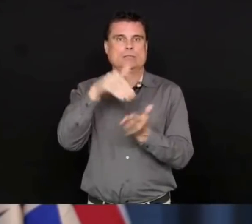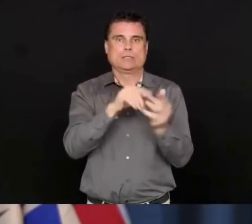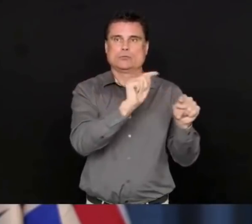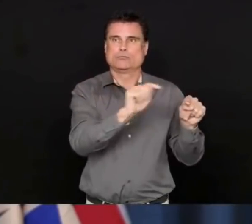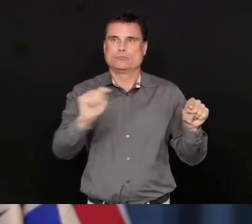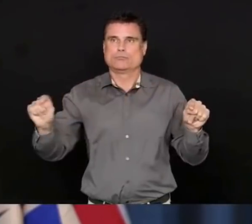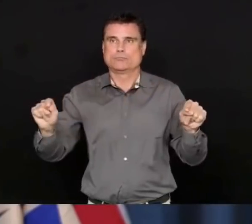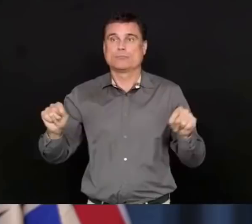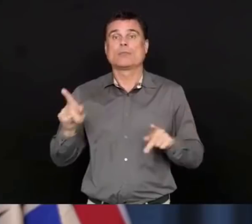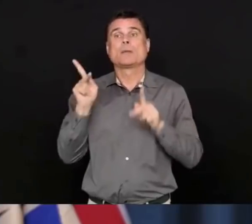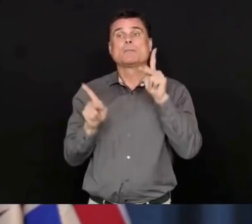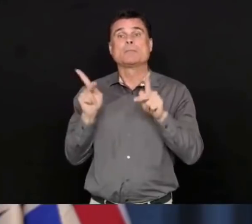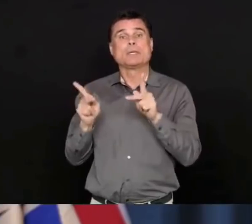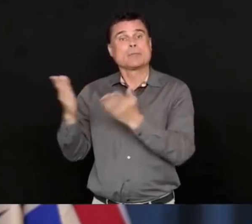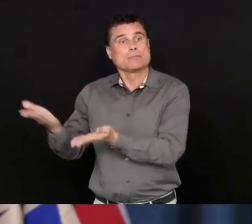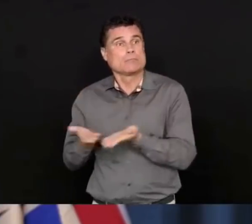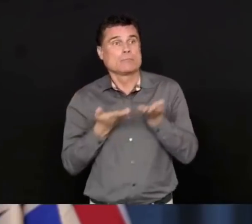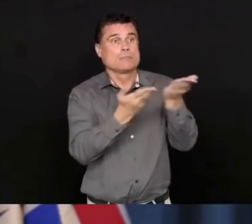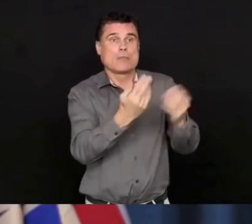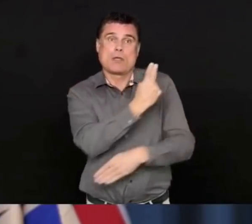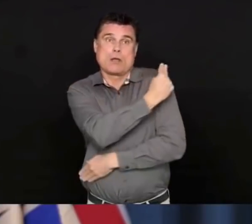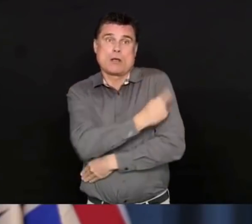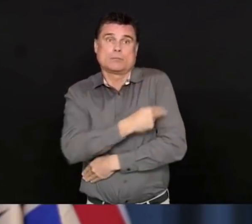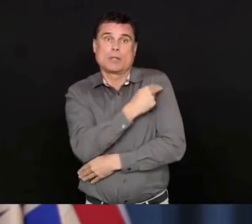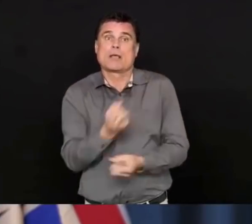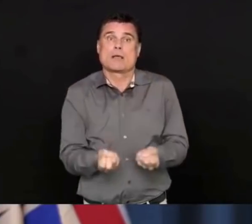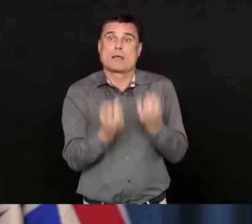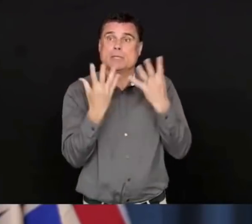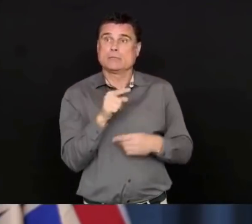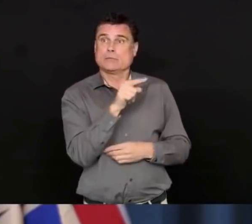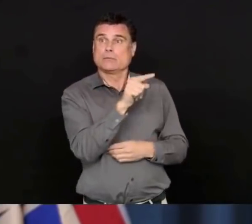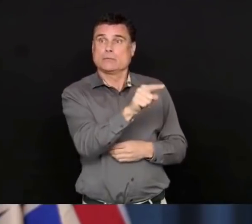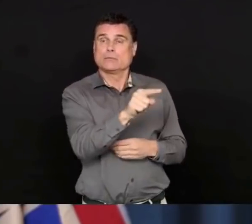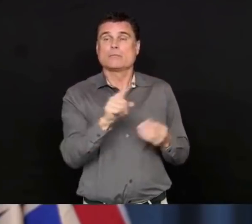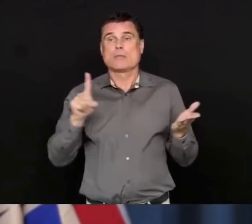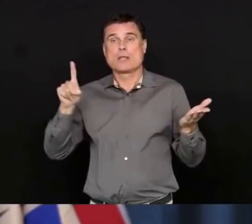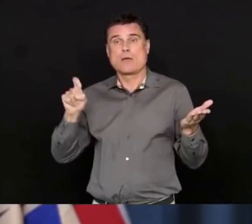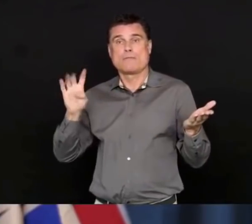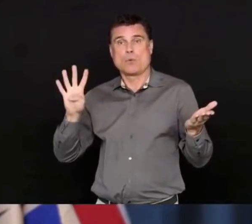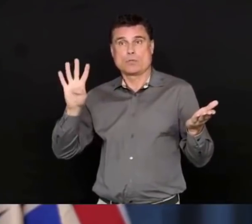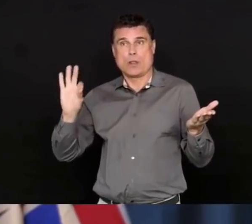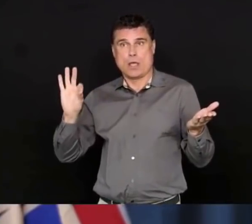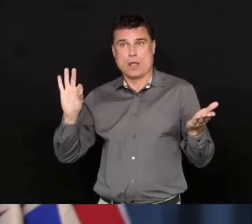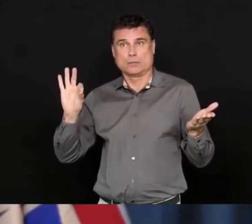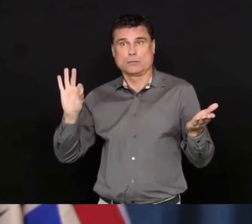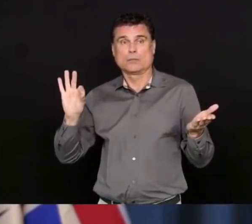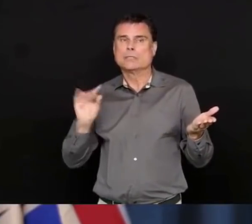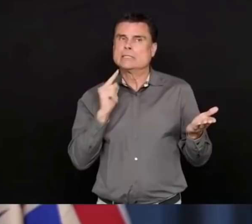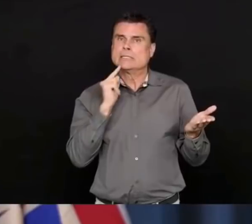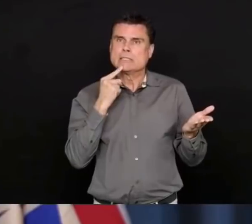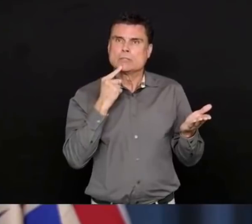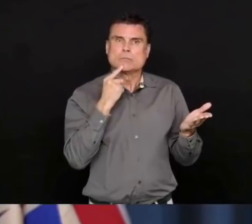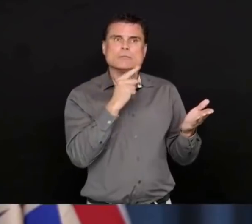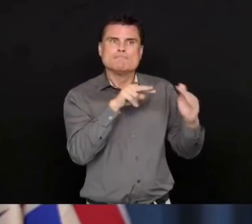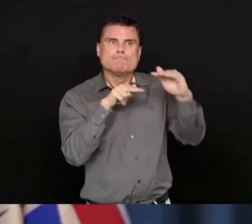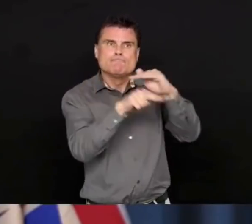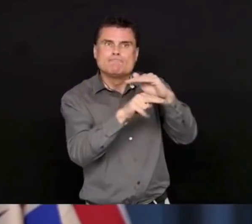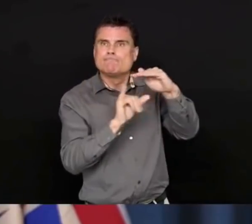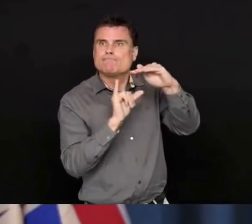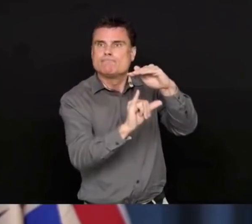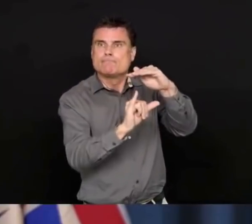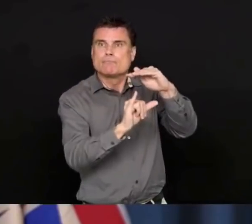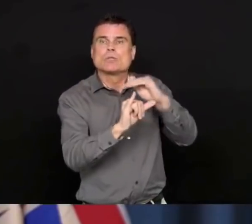or in the high acuity units. We've had one additional death in the last two days